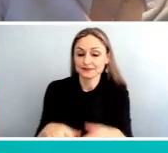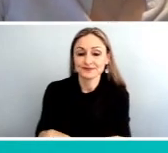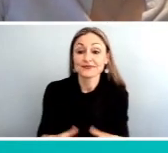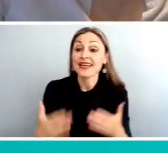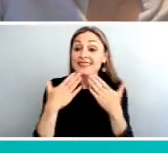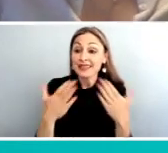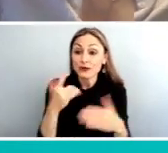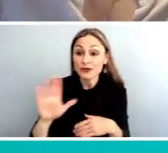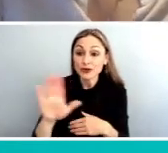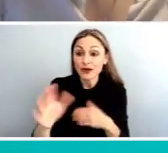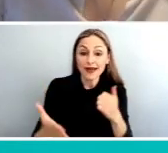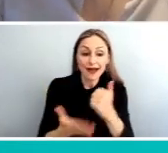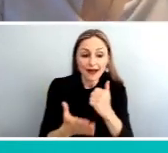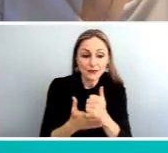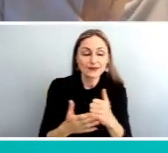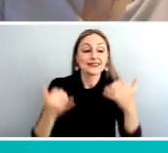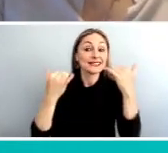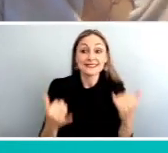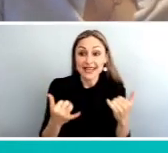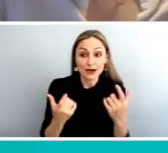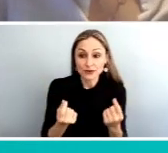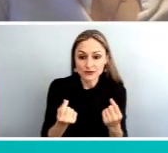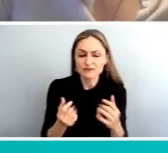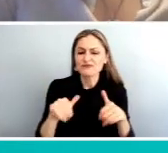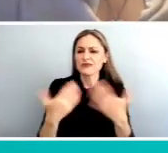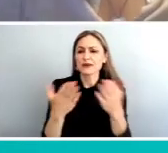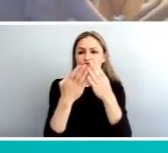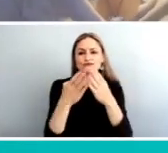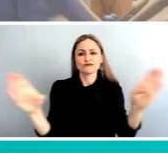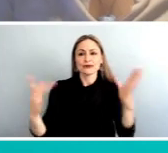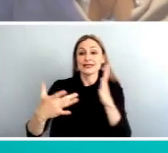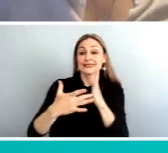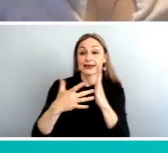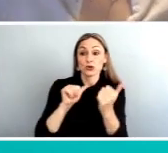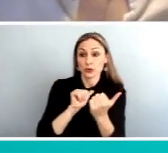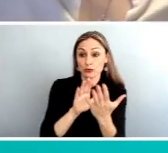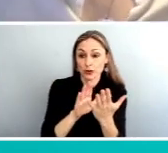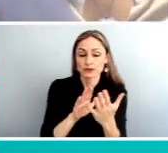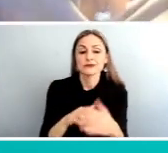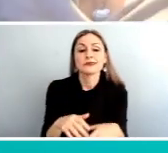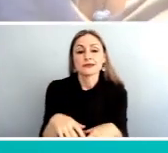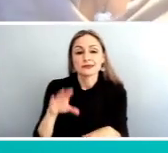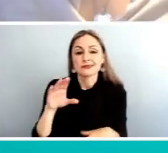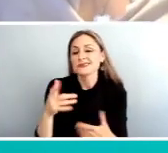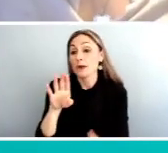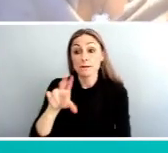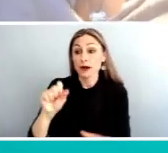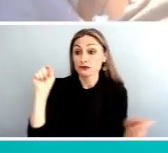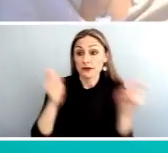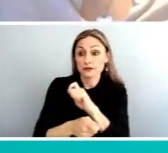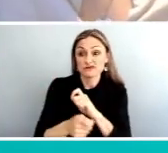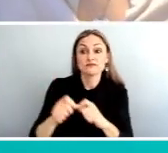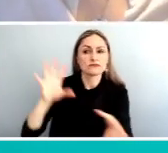help there. And now what I want to do is just kind of give you an overview of the technical approach. So, the bus revolution is going to be a three-year project.